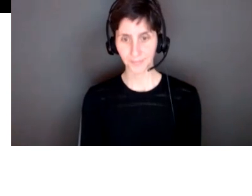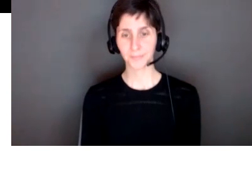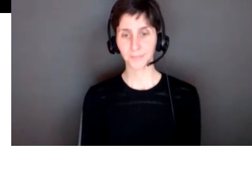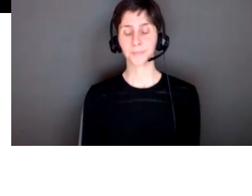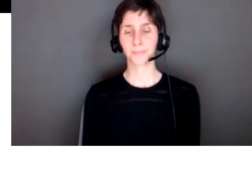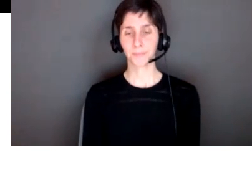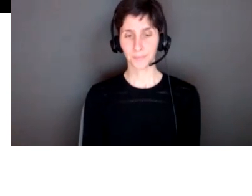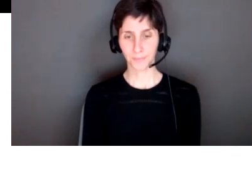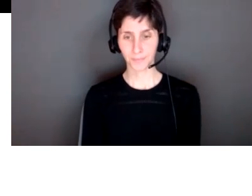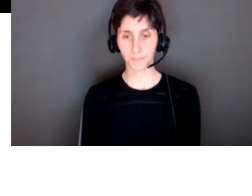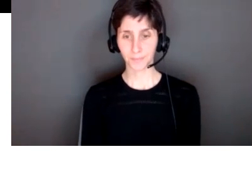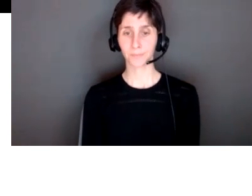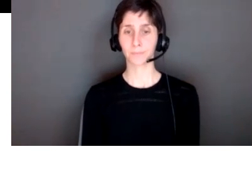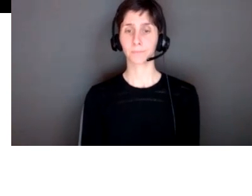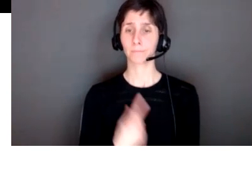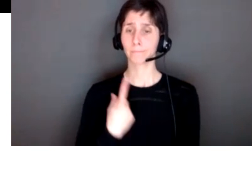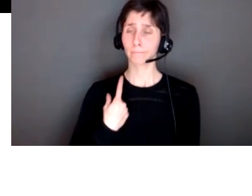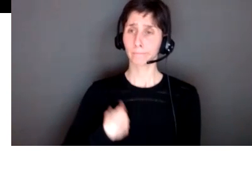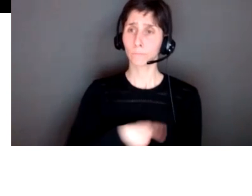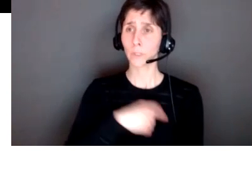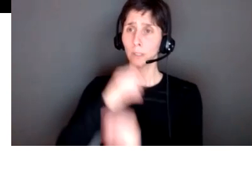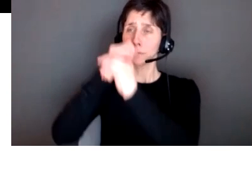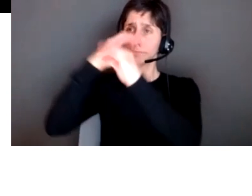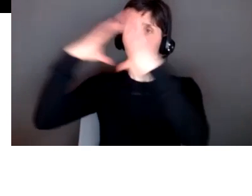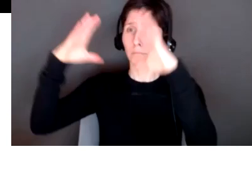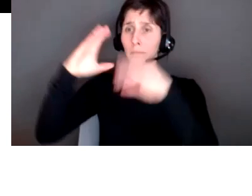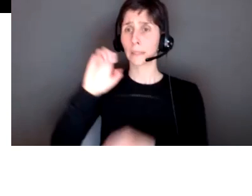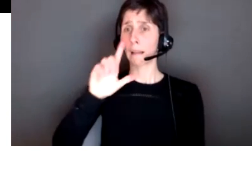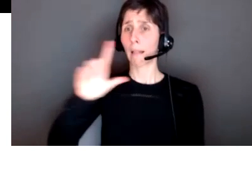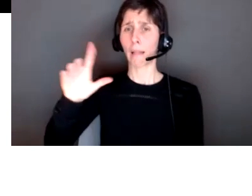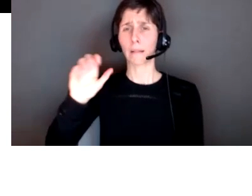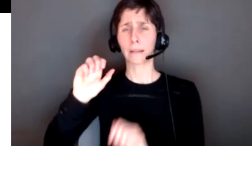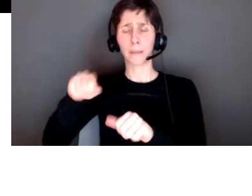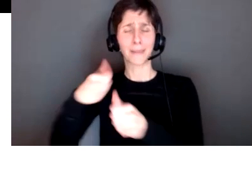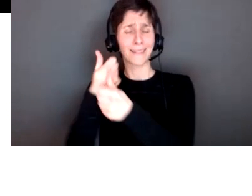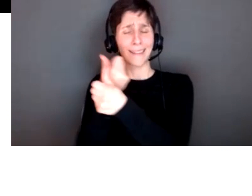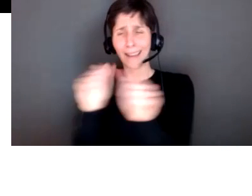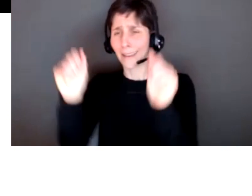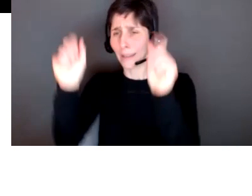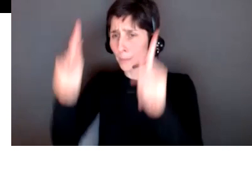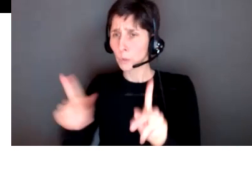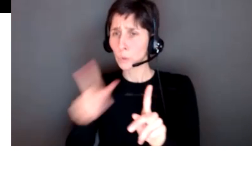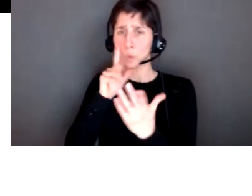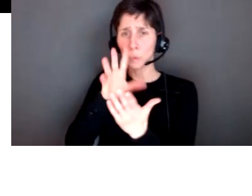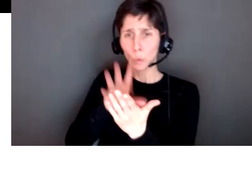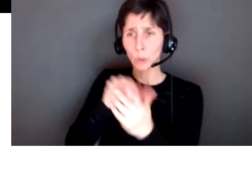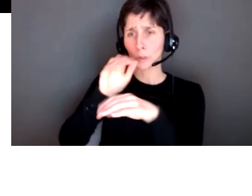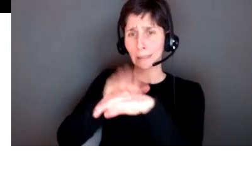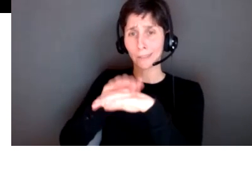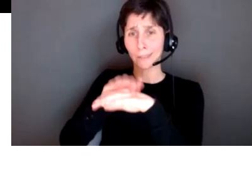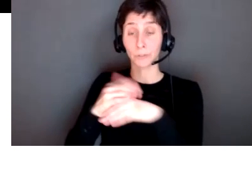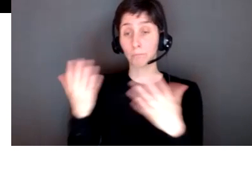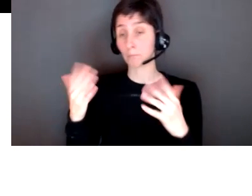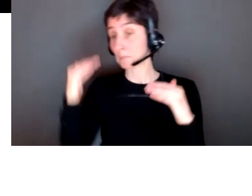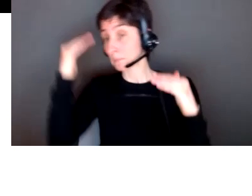okay so when we think of english language learners i mean that could be anyone that is learning english you know any an adult